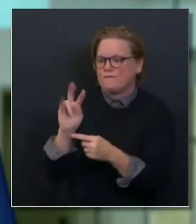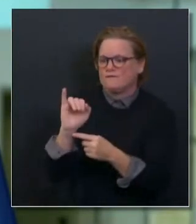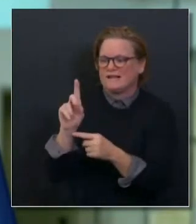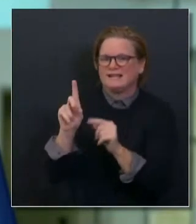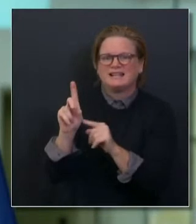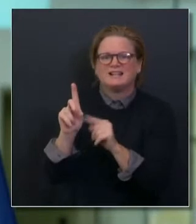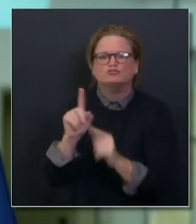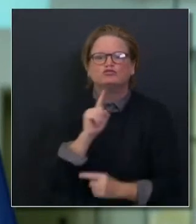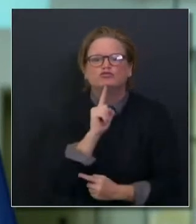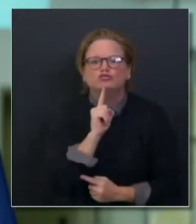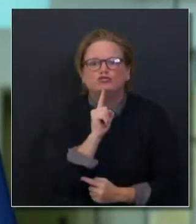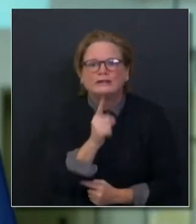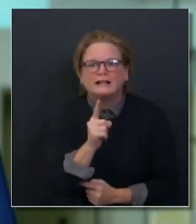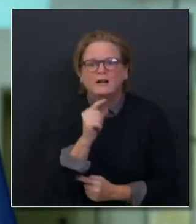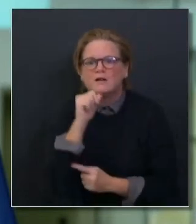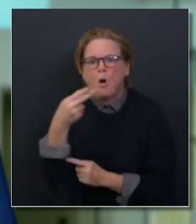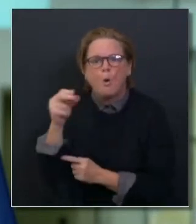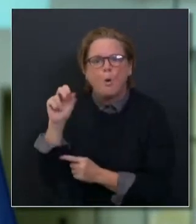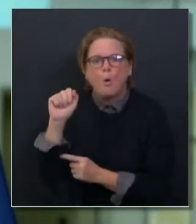this third wave.